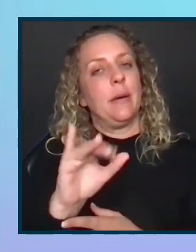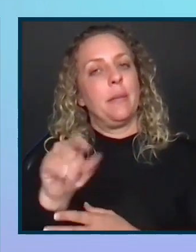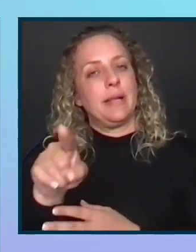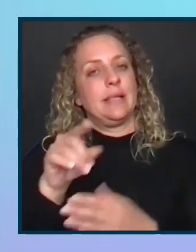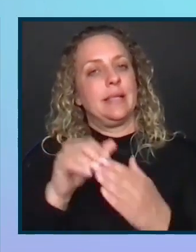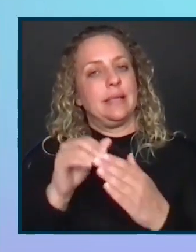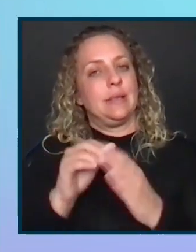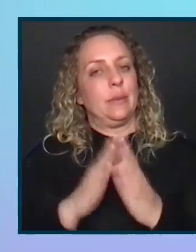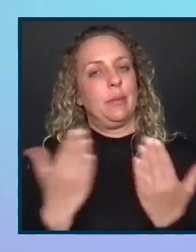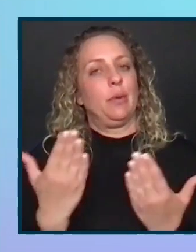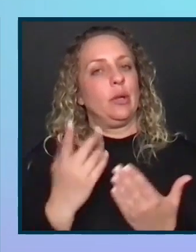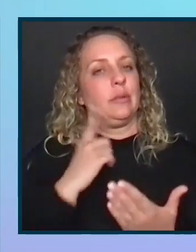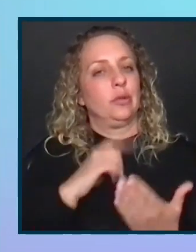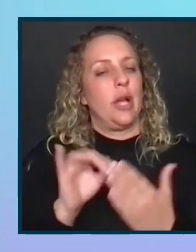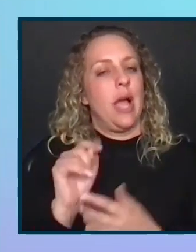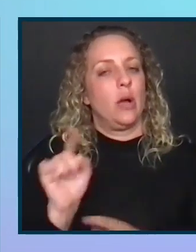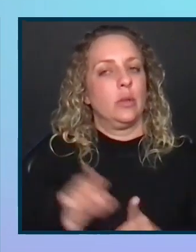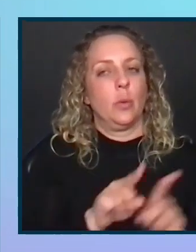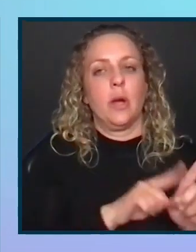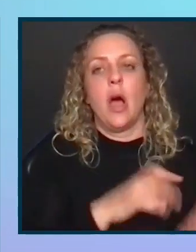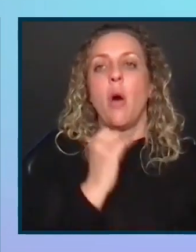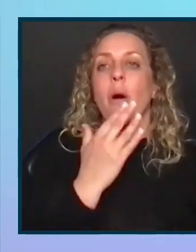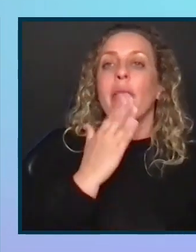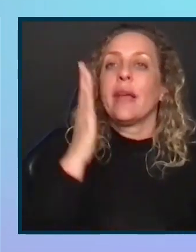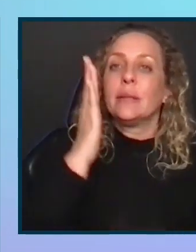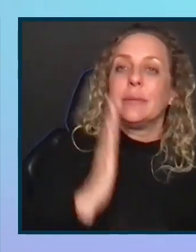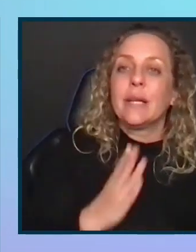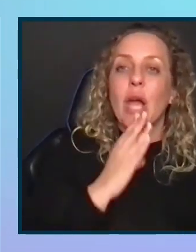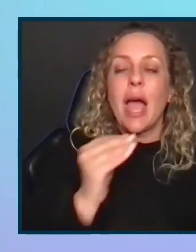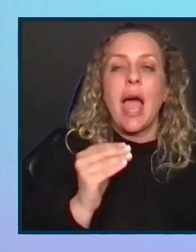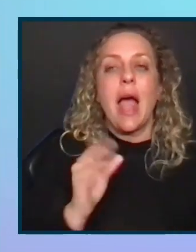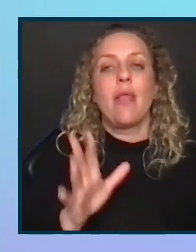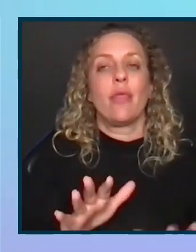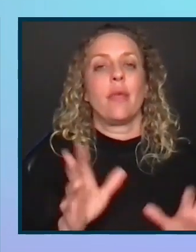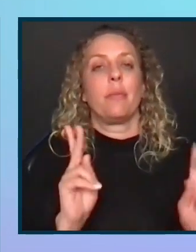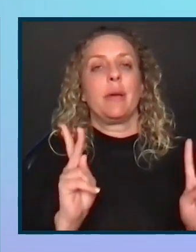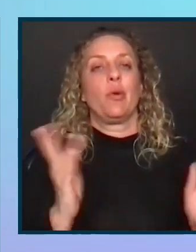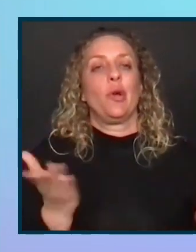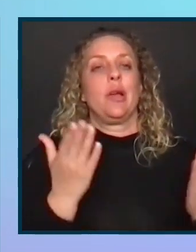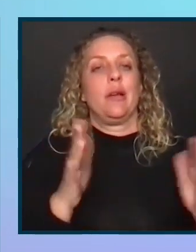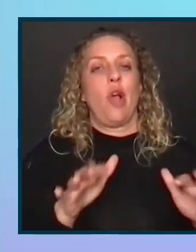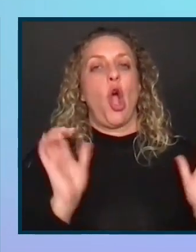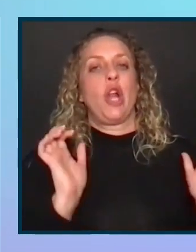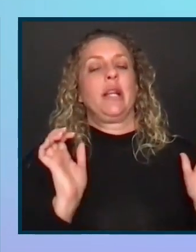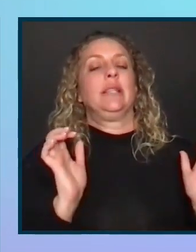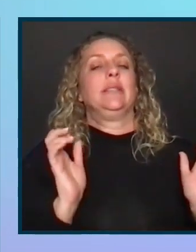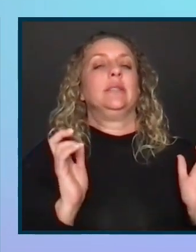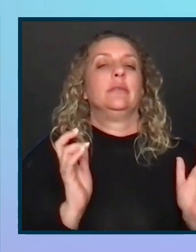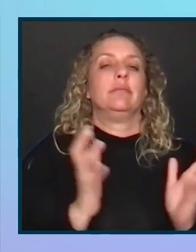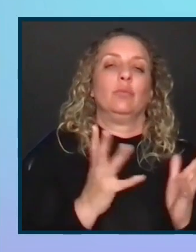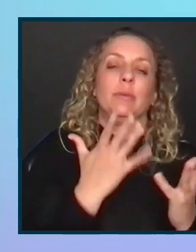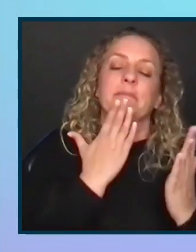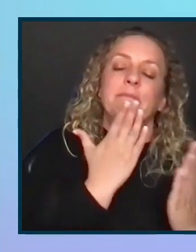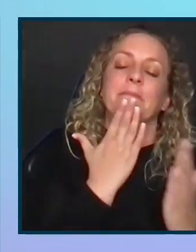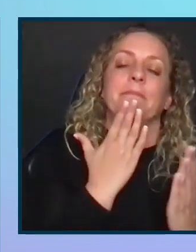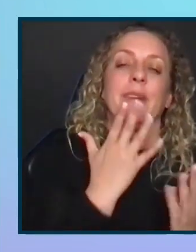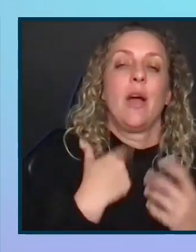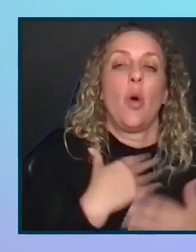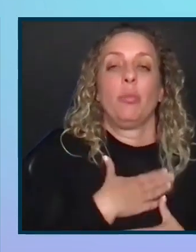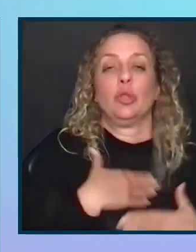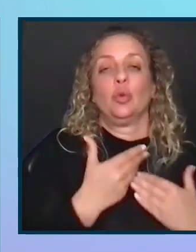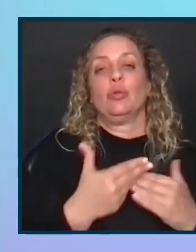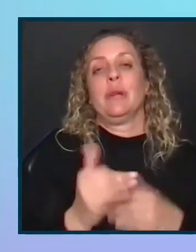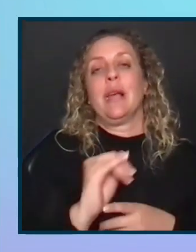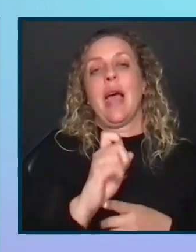Thank you, everyone. Yeah, I want to thank our speakers and our audience so, so much. And I hope you guys enjoy the rest of